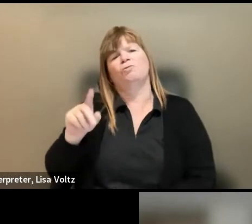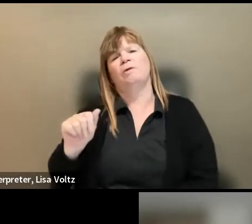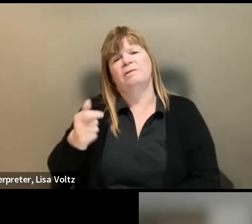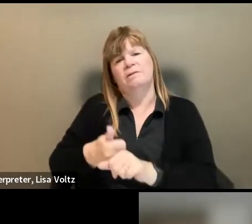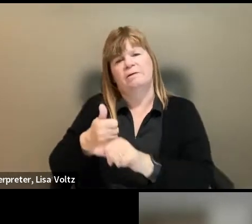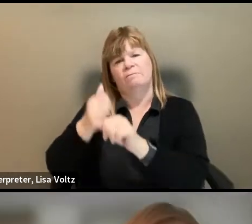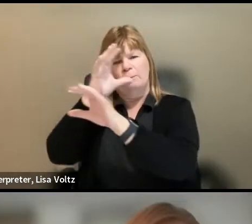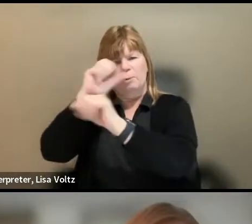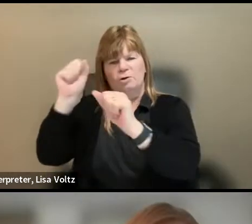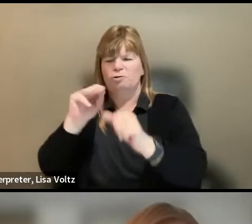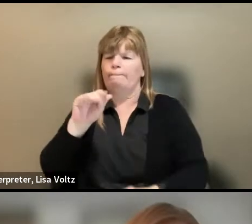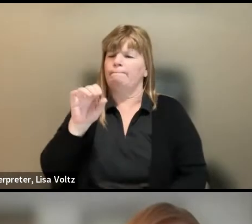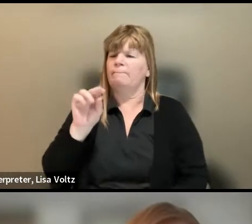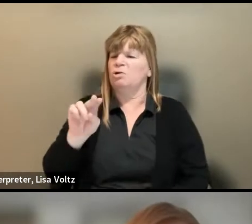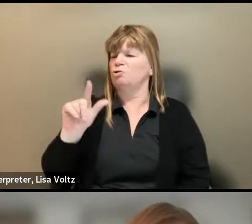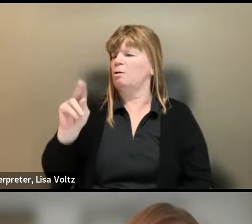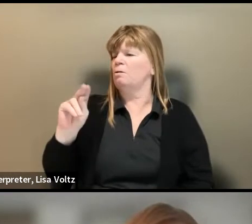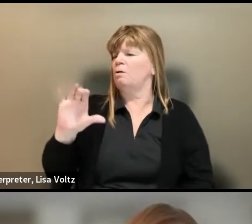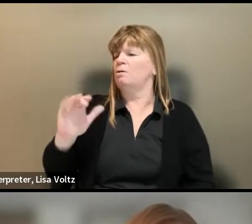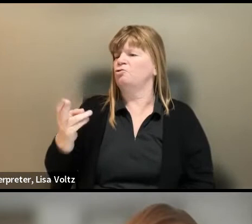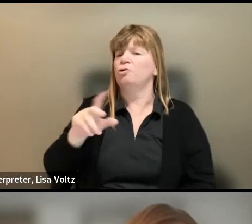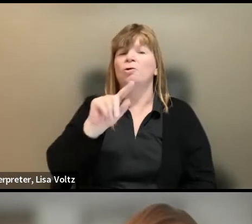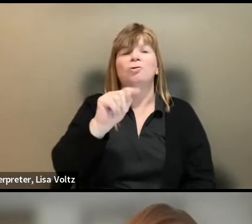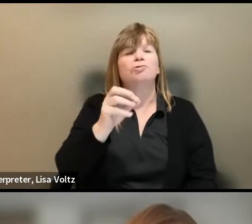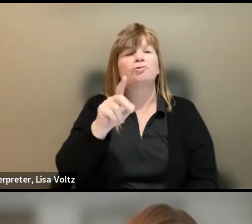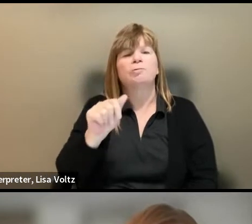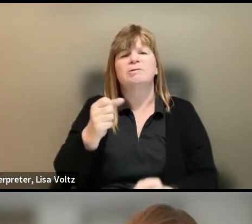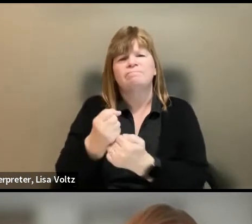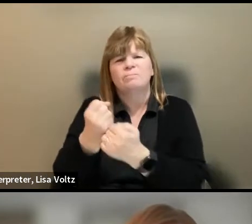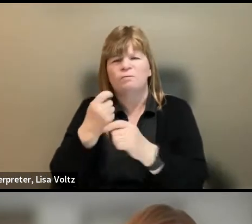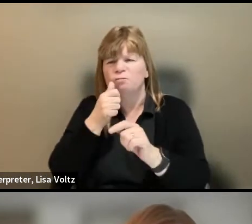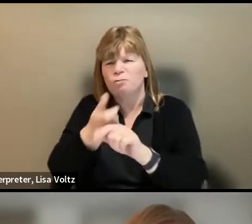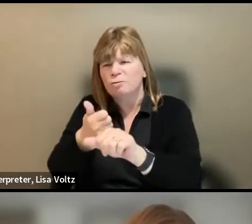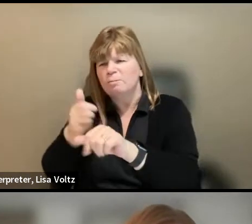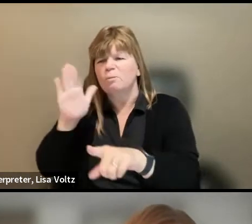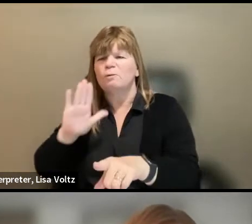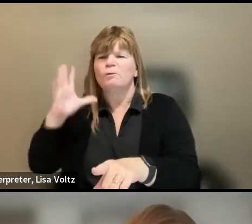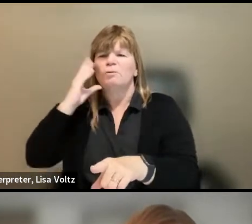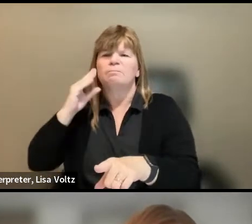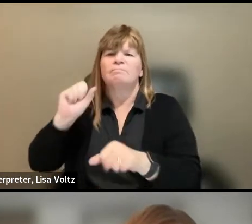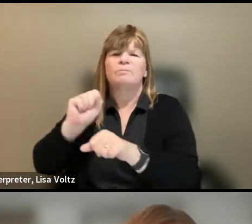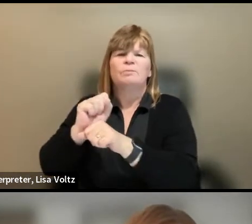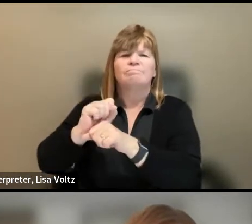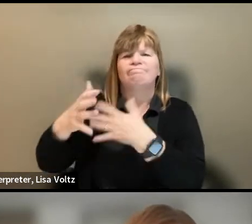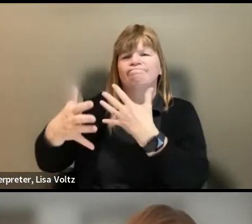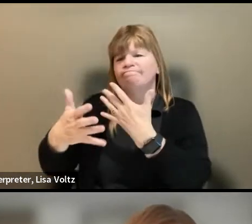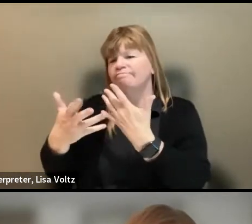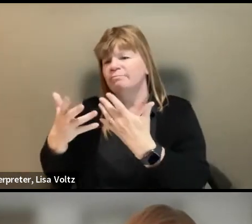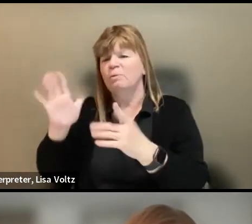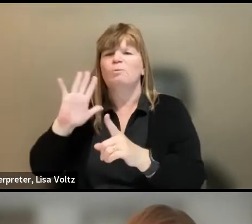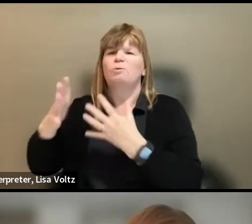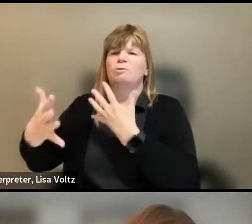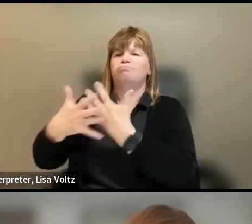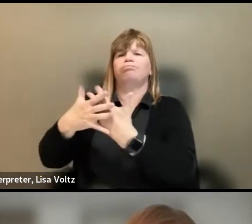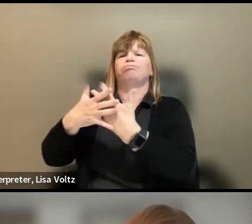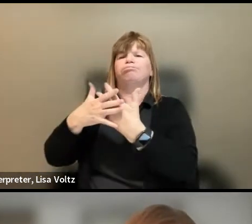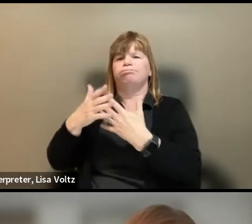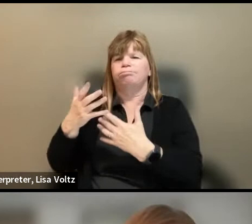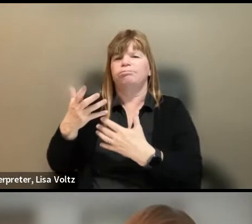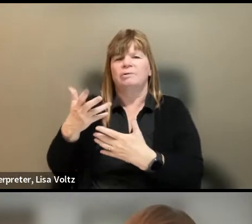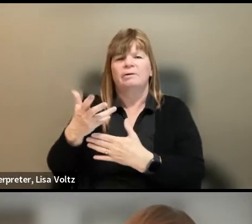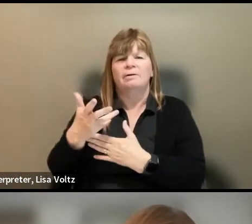Launch. Teresa advocates for people with criminal convictions, criminal connections, I should correct that. A 70